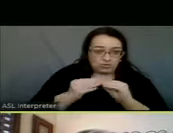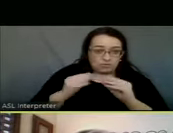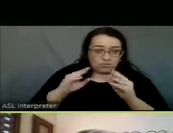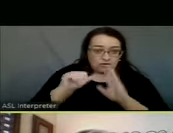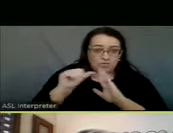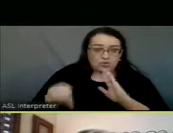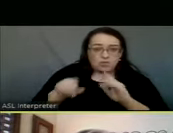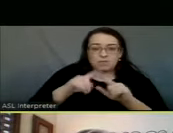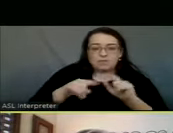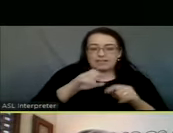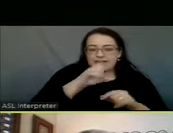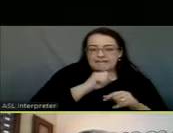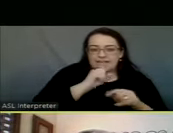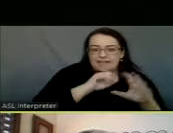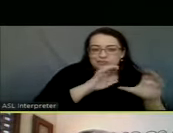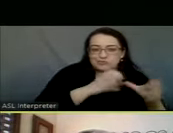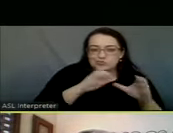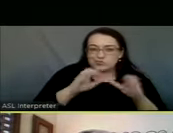age group?